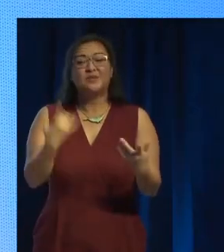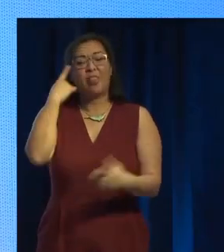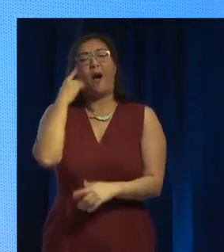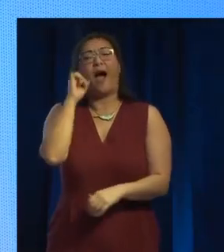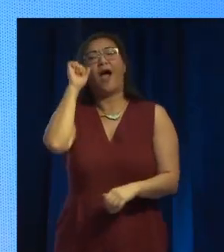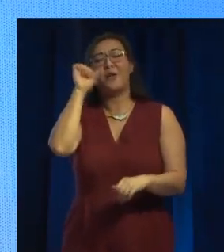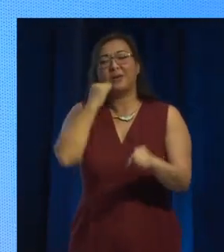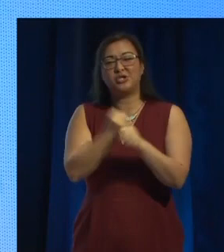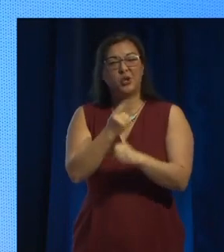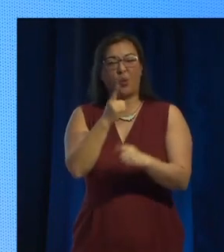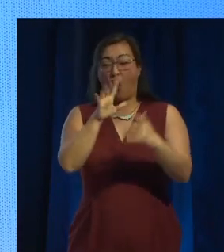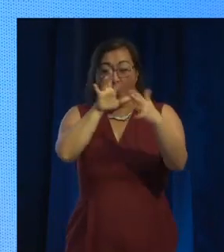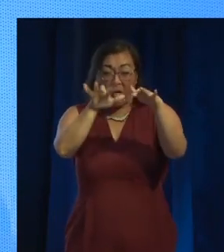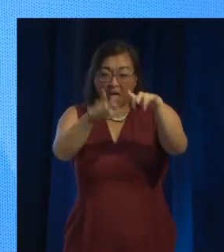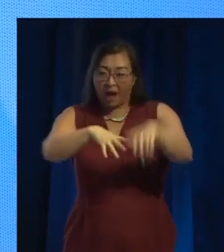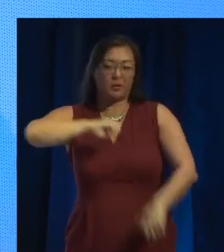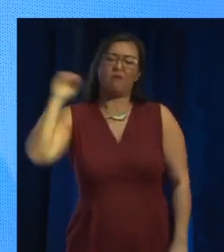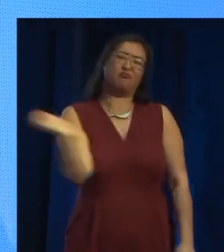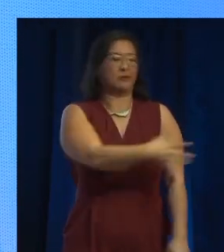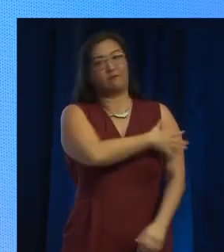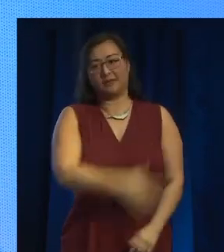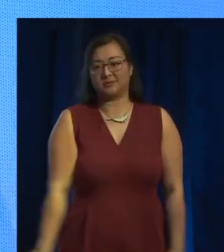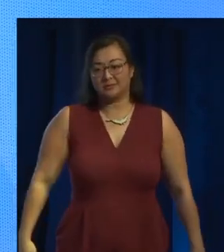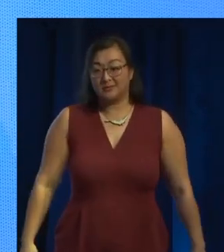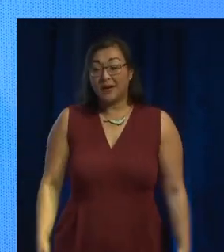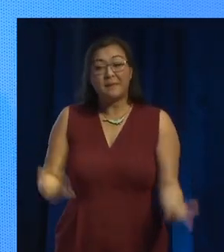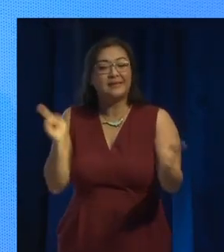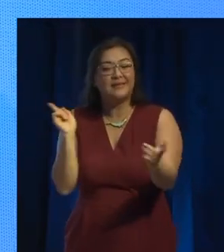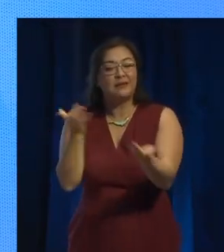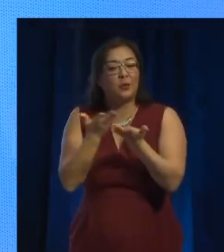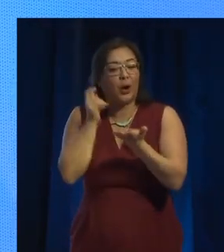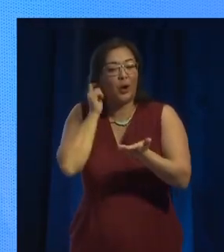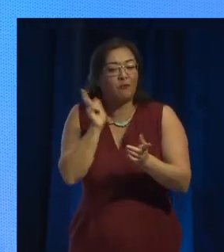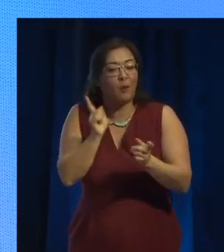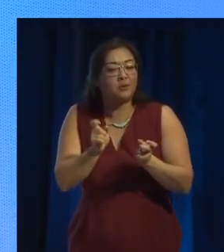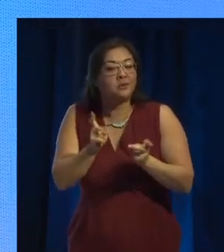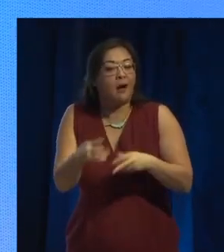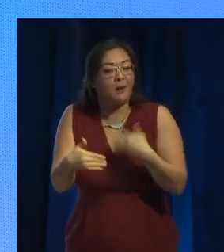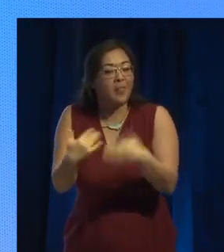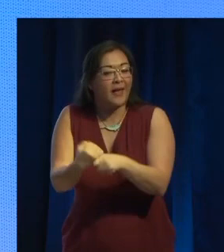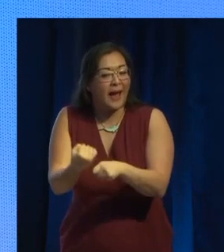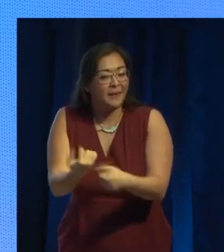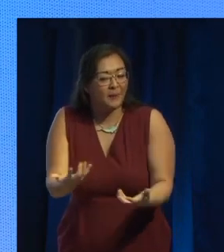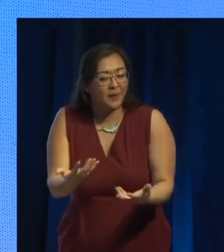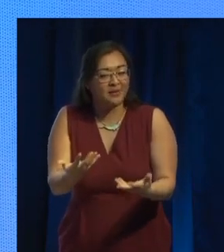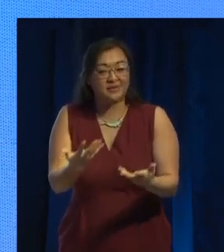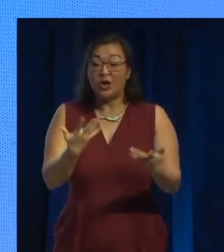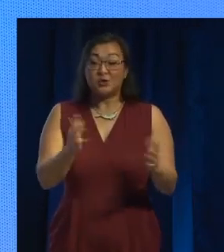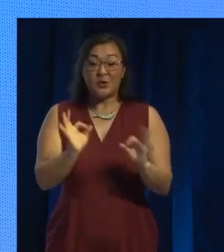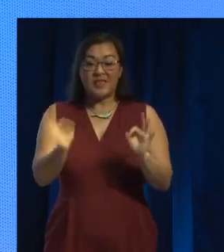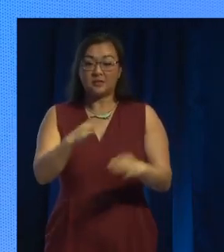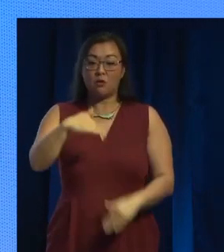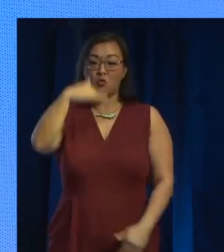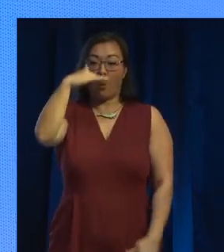get rid of it. I'm not starting any game with that. But this gives you a clue as to the type of game it was. You didn't have directions such as north and south. You